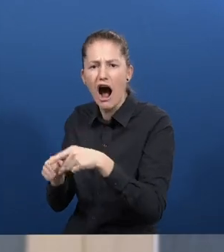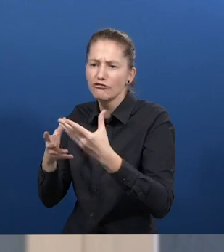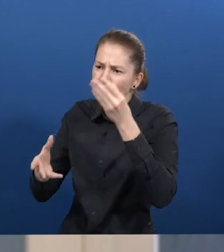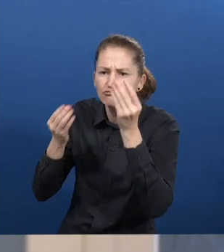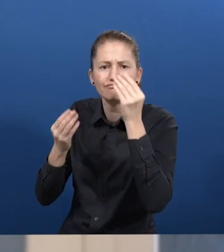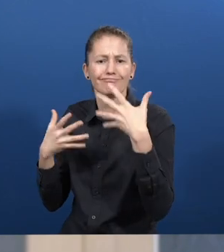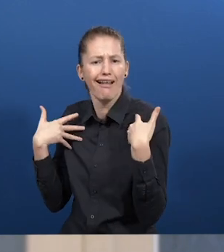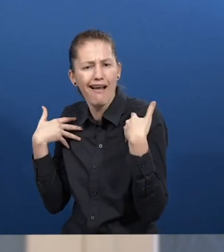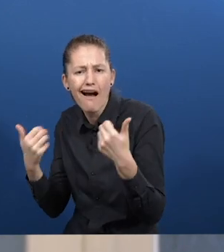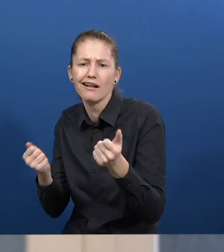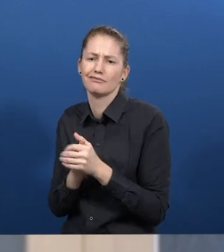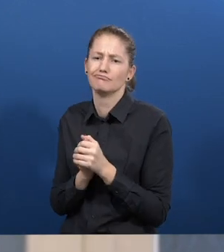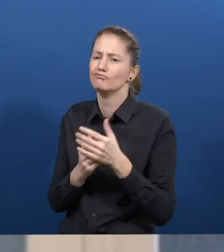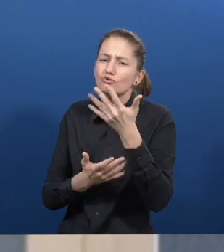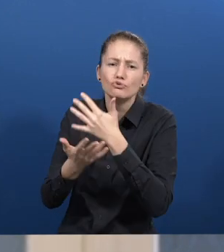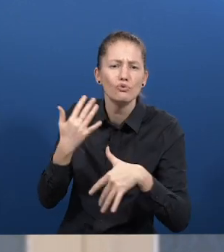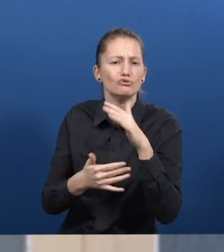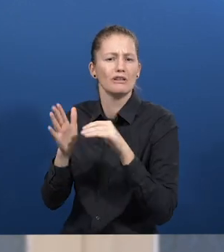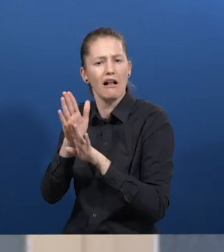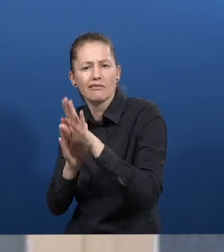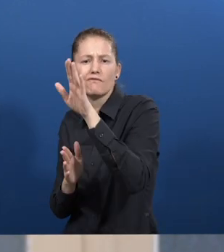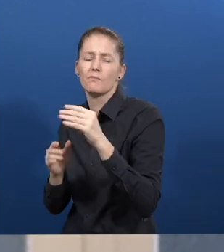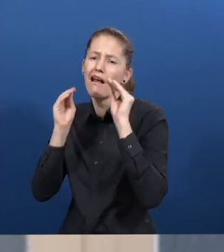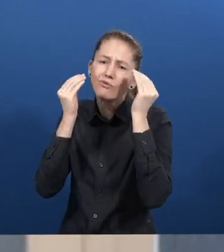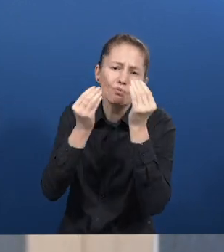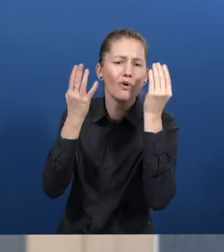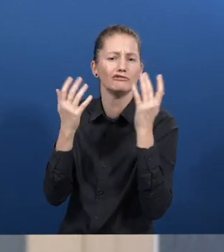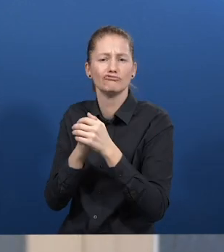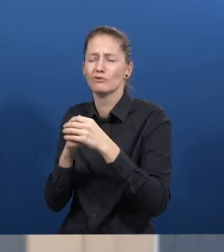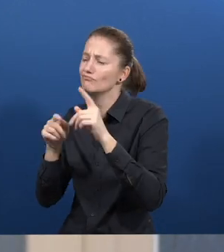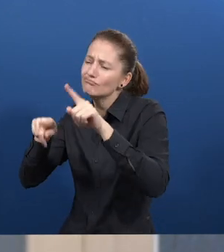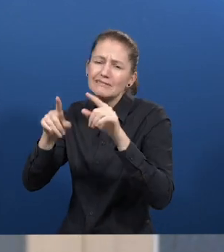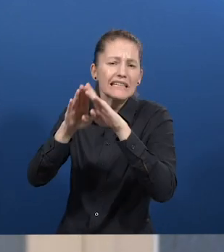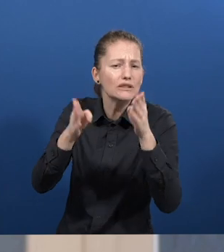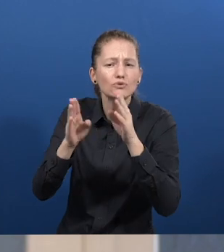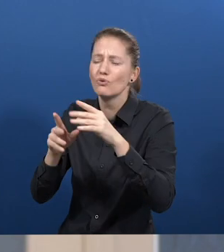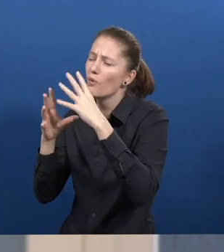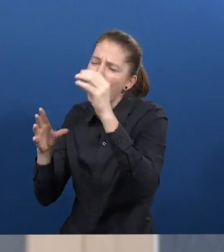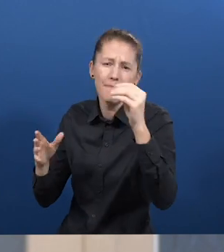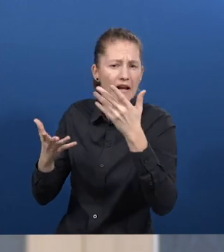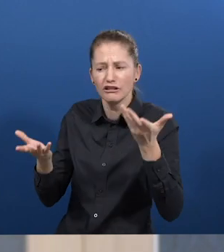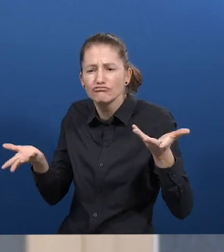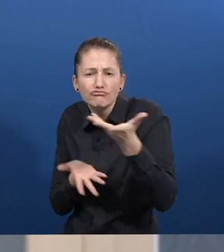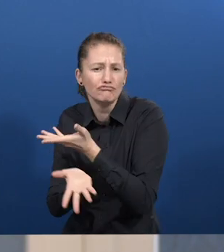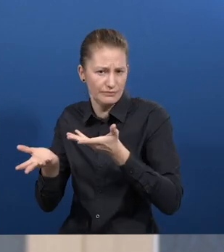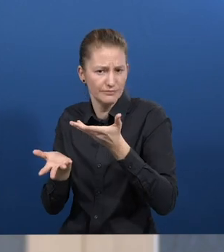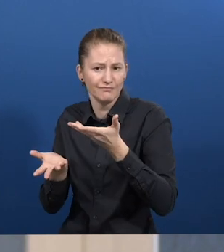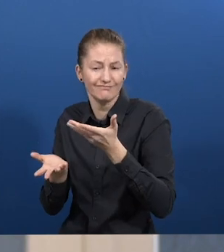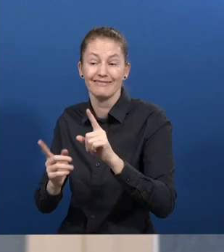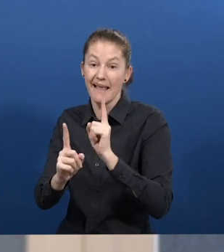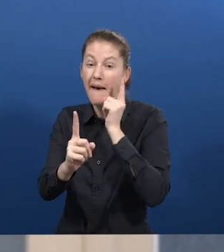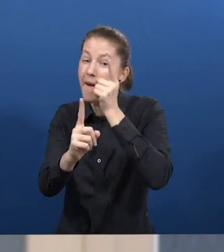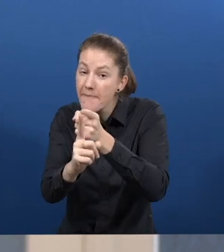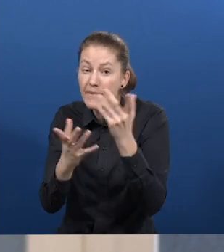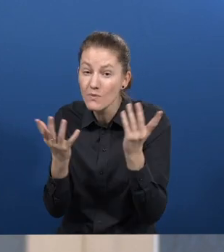education, etc. other institutions, companies in order to provide the necessary care to facilitate the full inclusion of